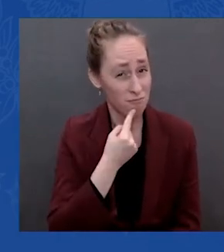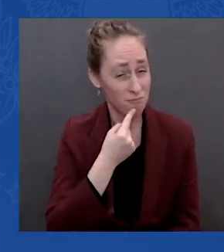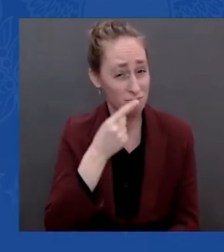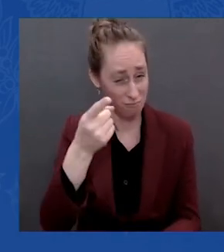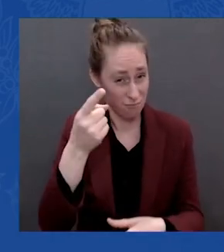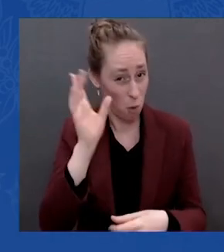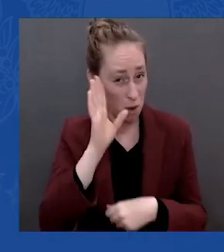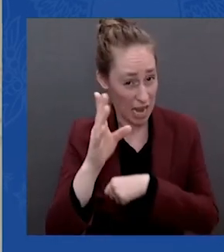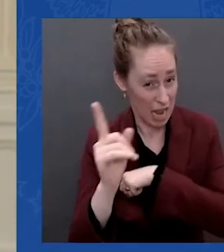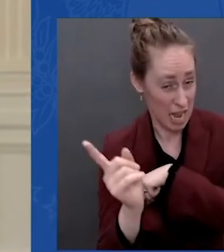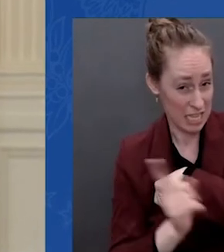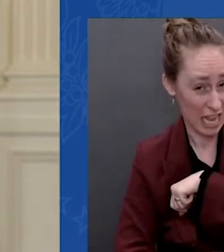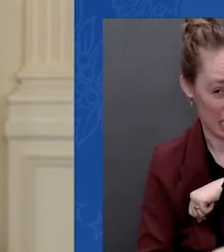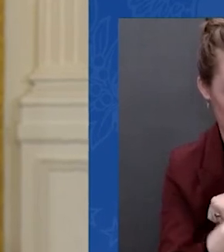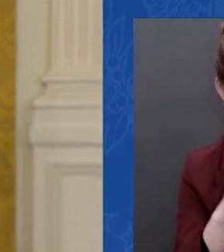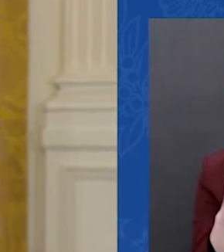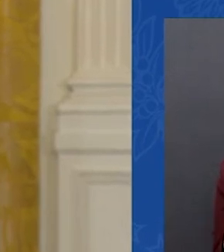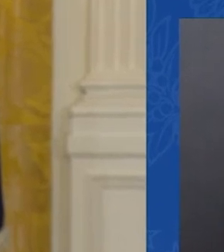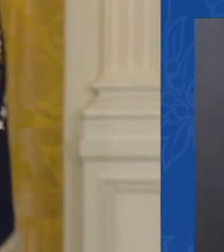tanks.